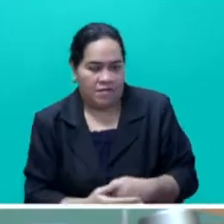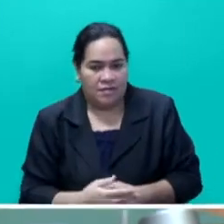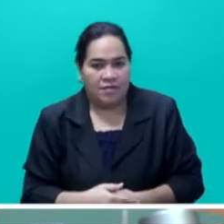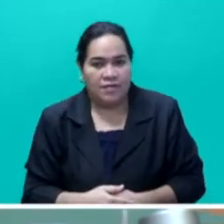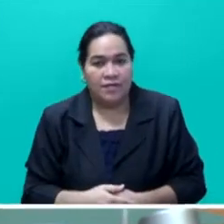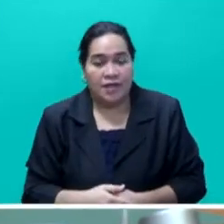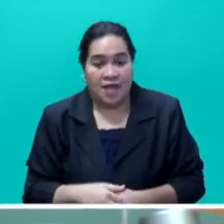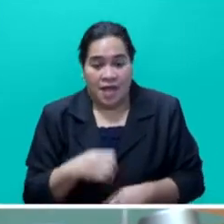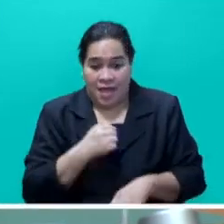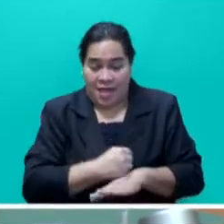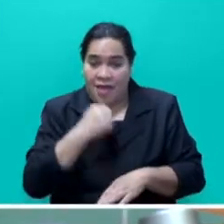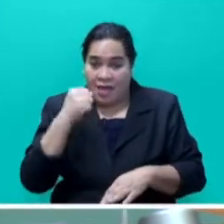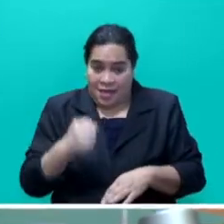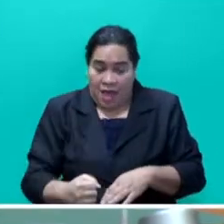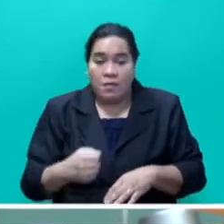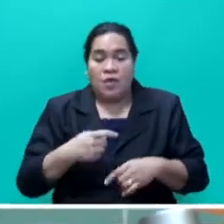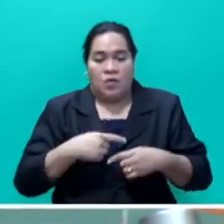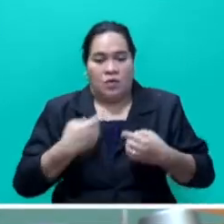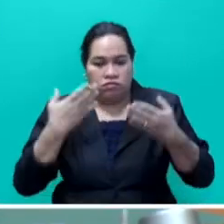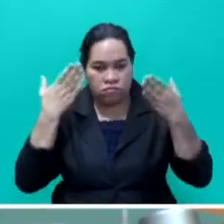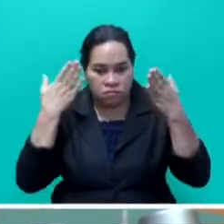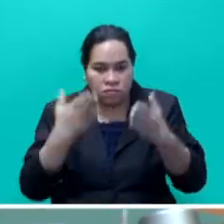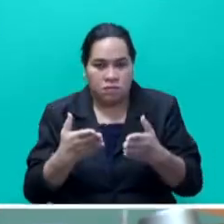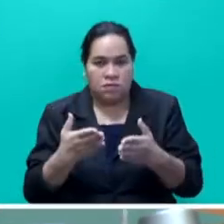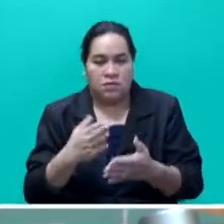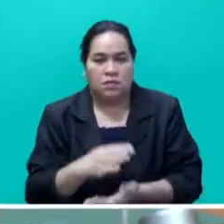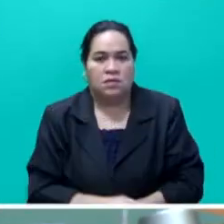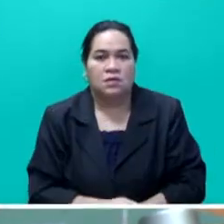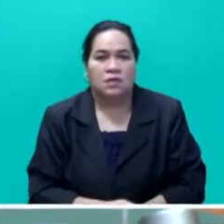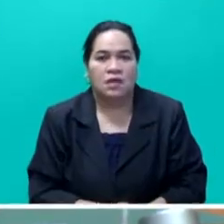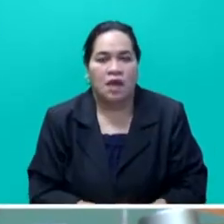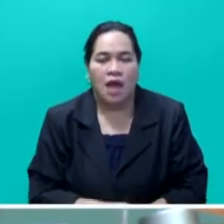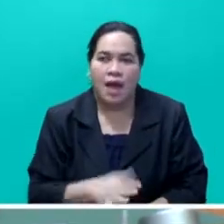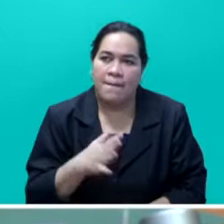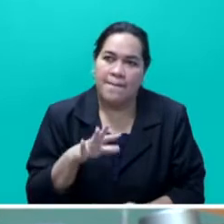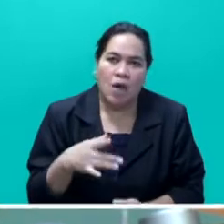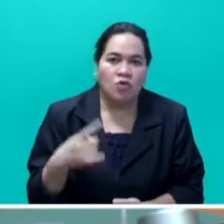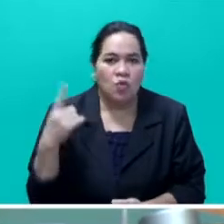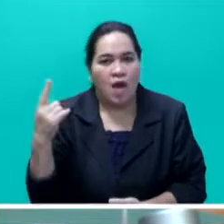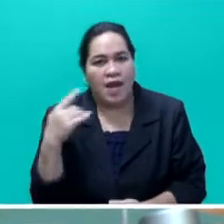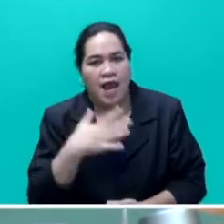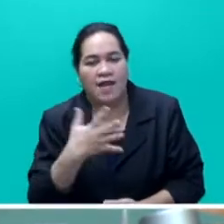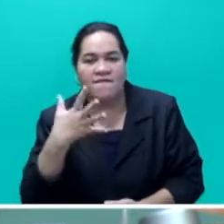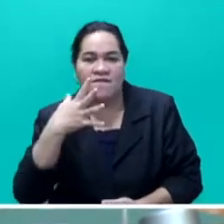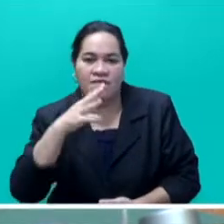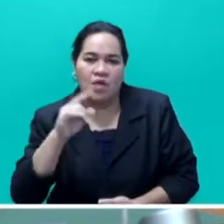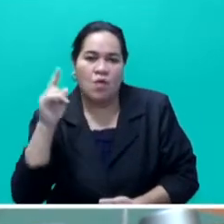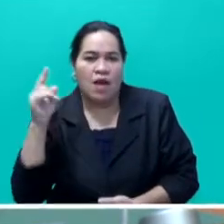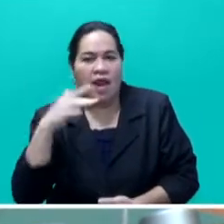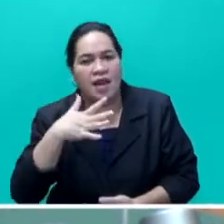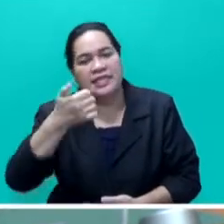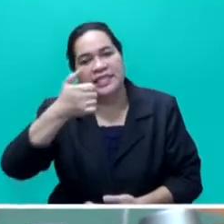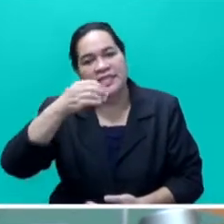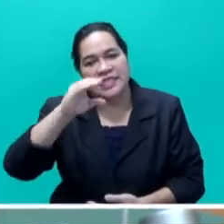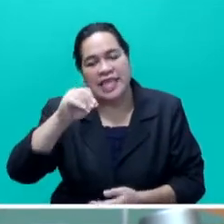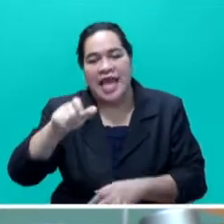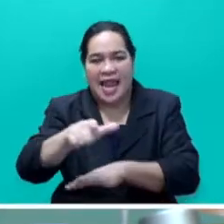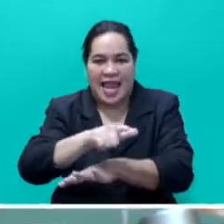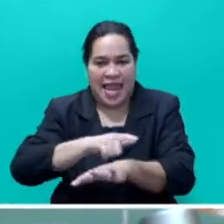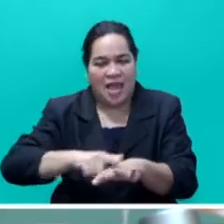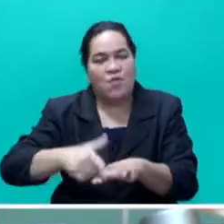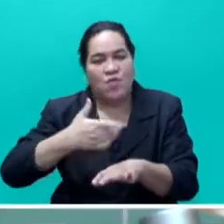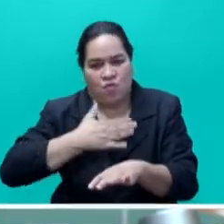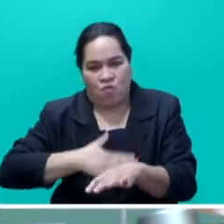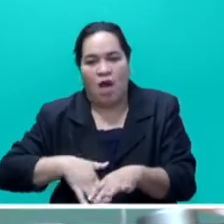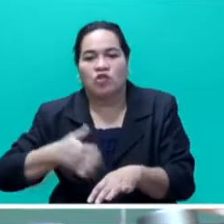about 150 to 160 acres of land to be brought under